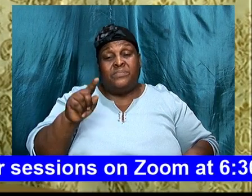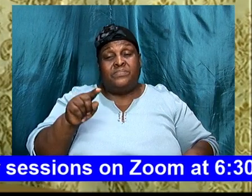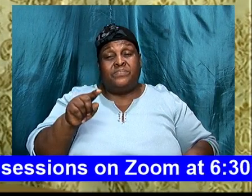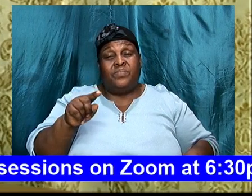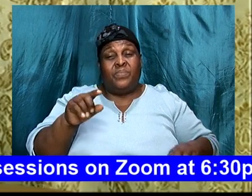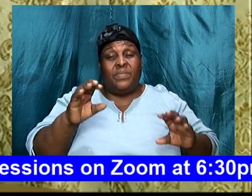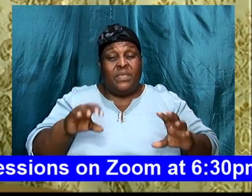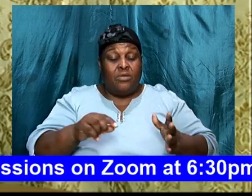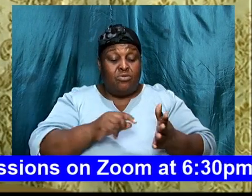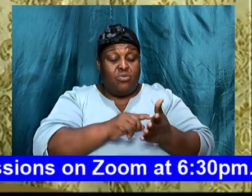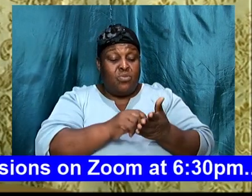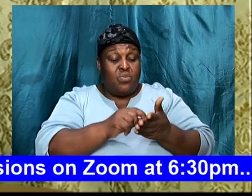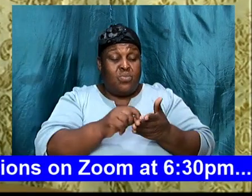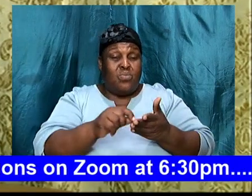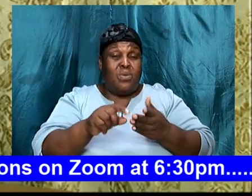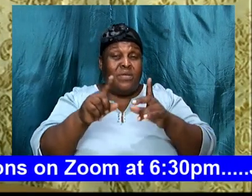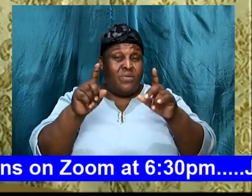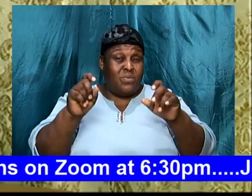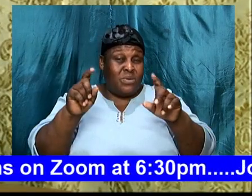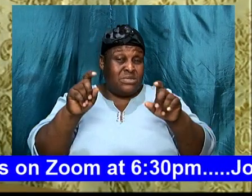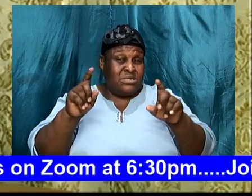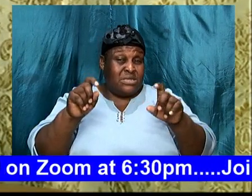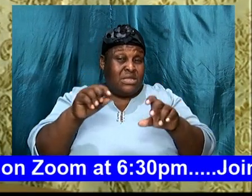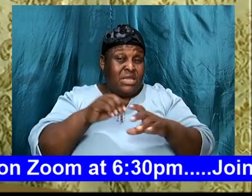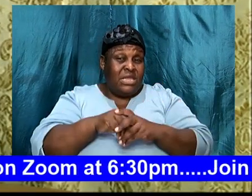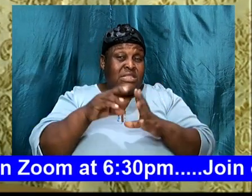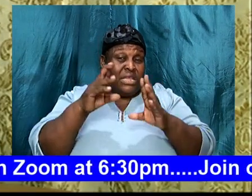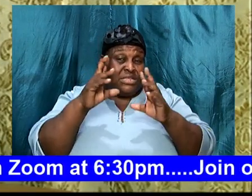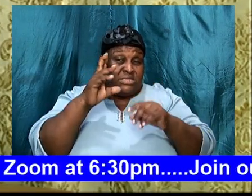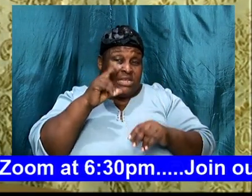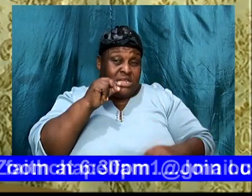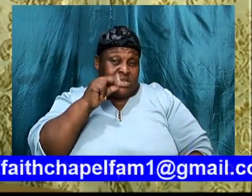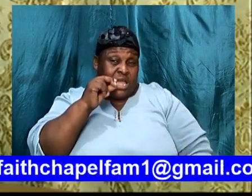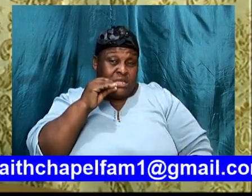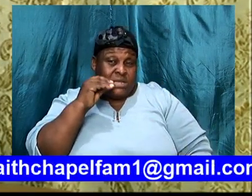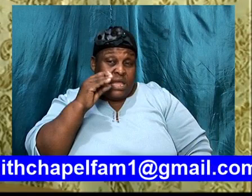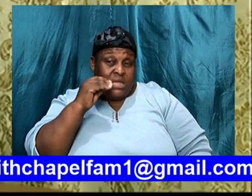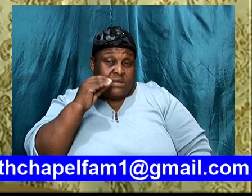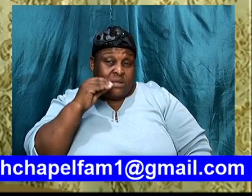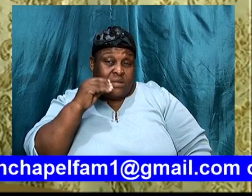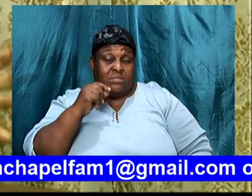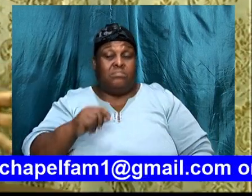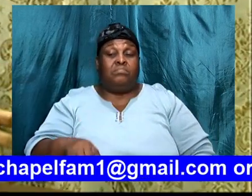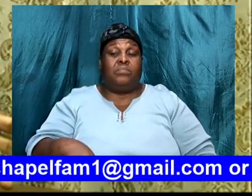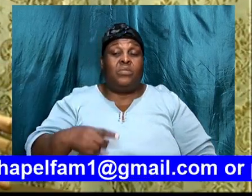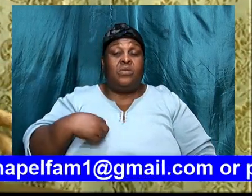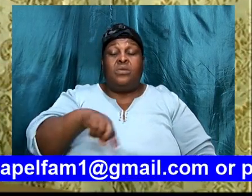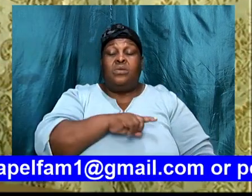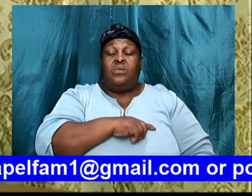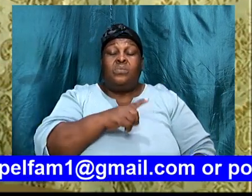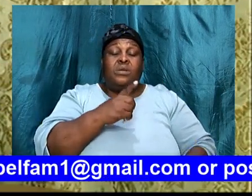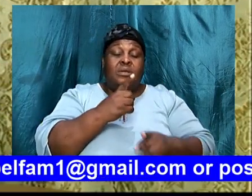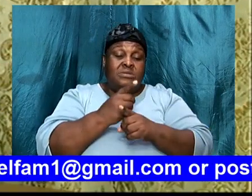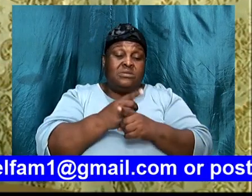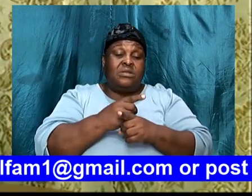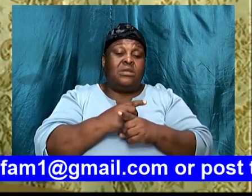write the questions, in the, the chat, we will answer them, week,